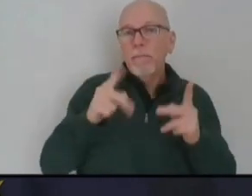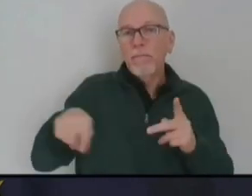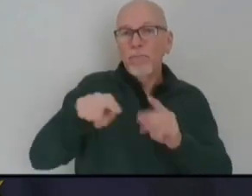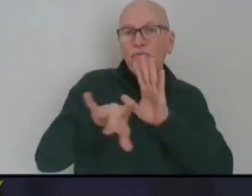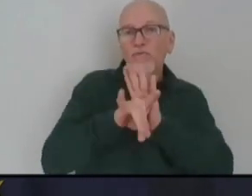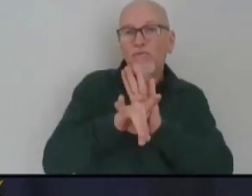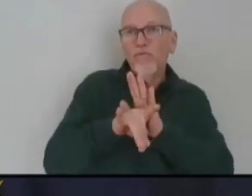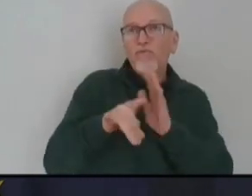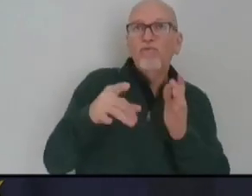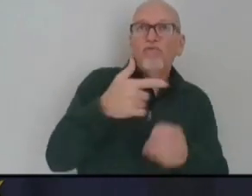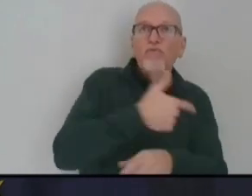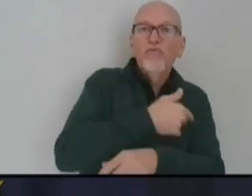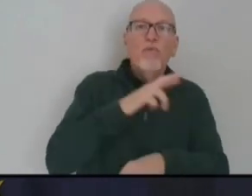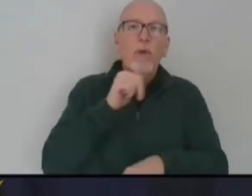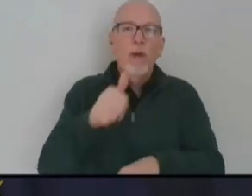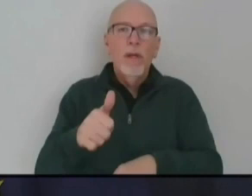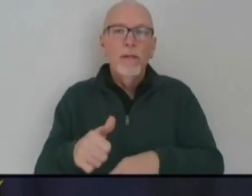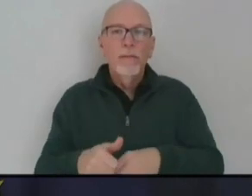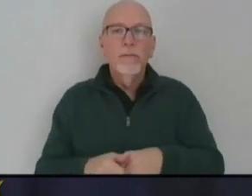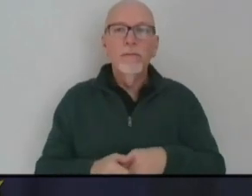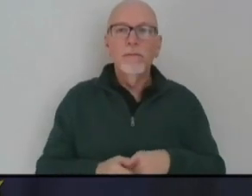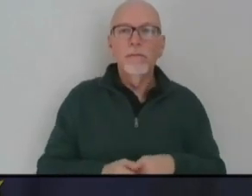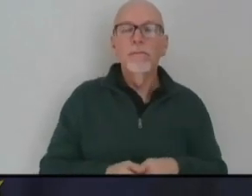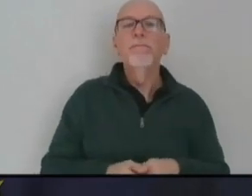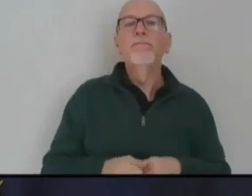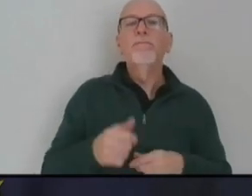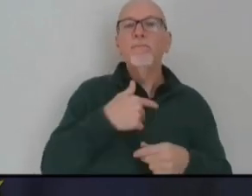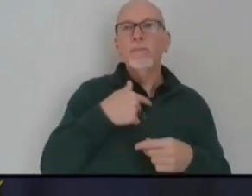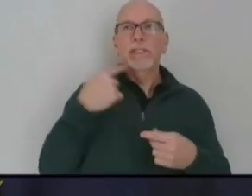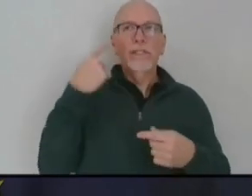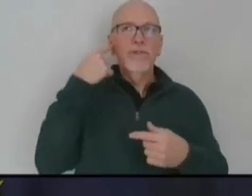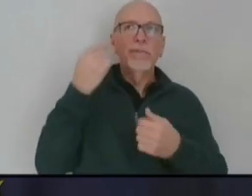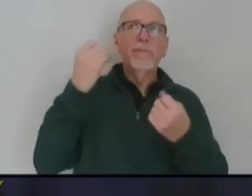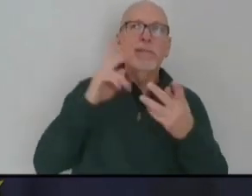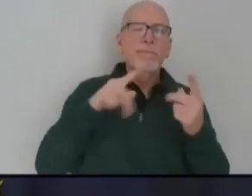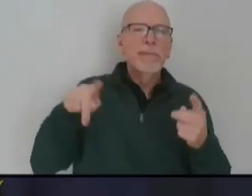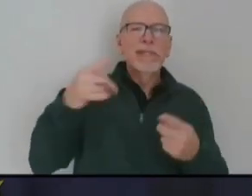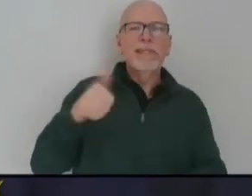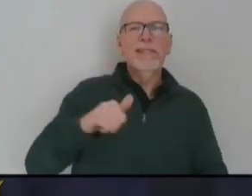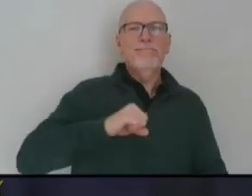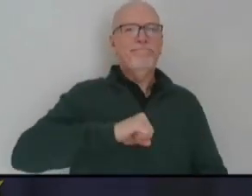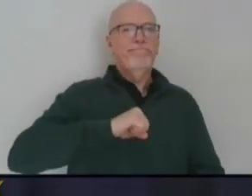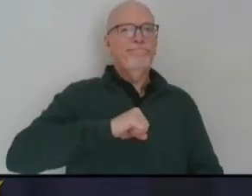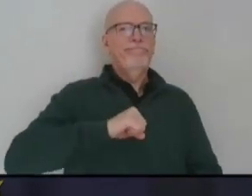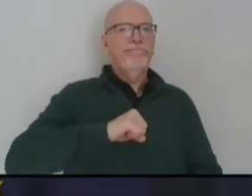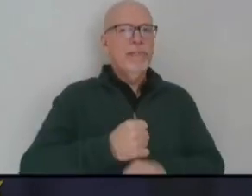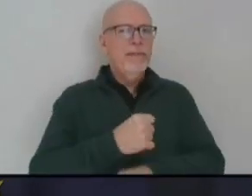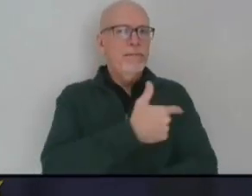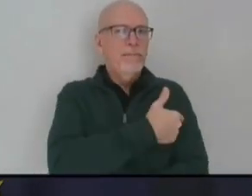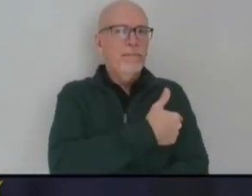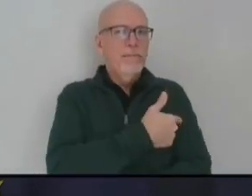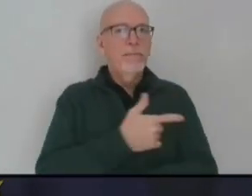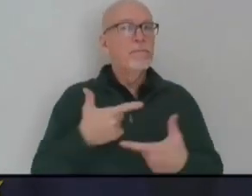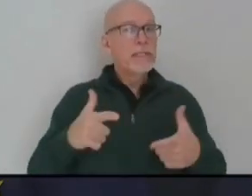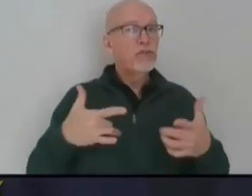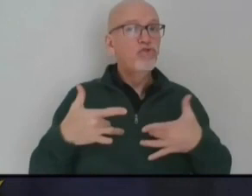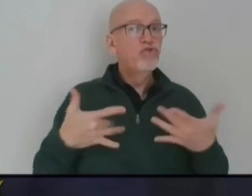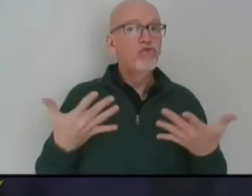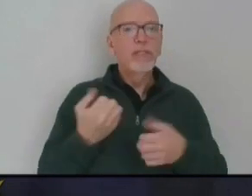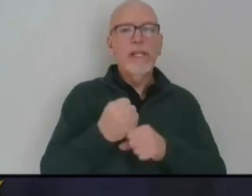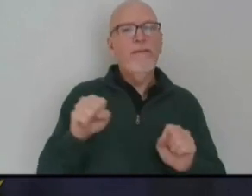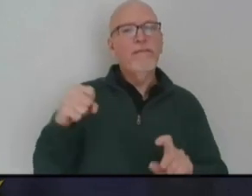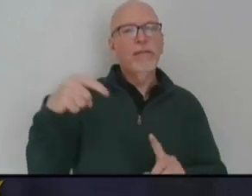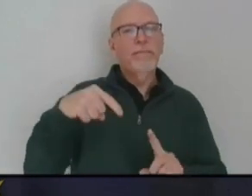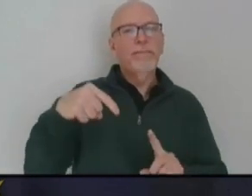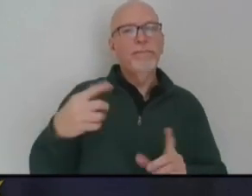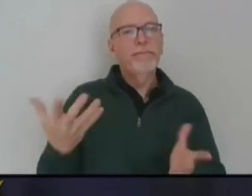We continue to hear from people who say they are hesitant to get the vaccine. The biggest concern is safety. We also